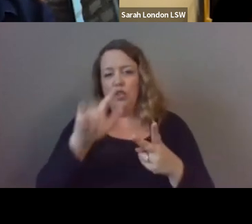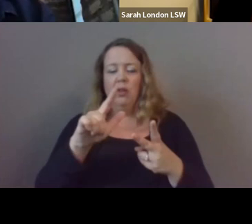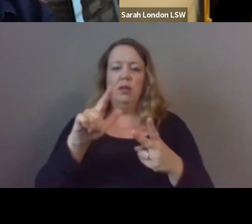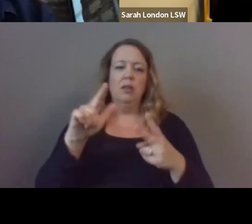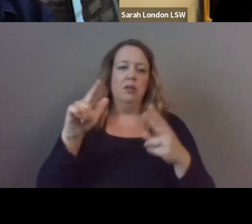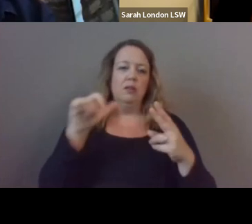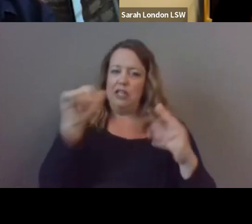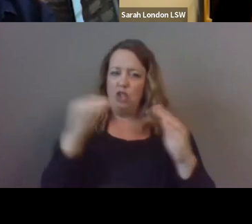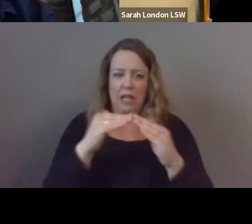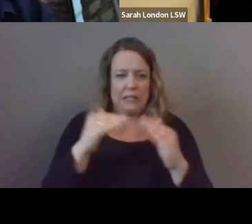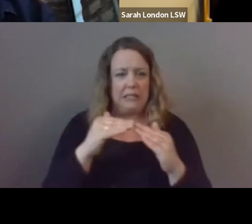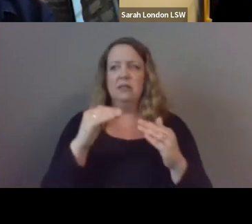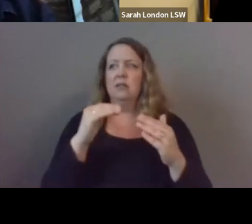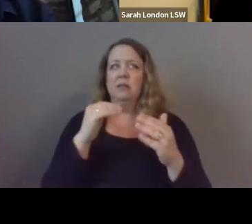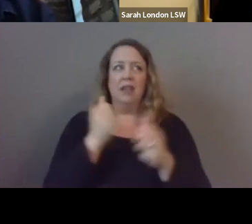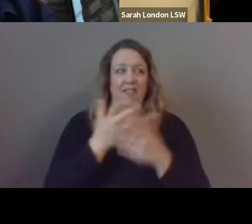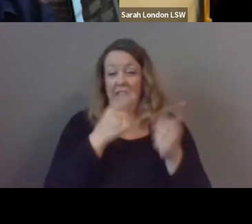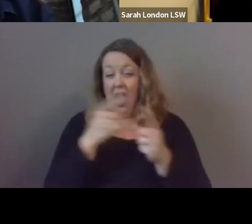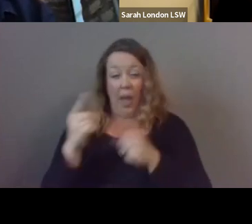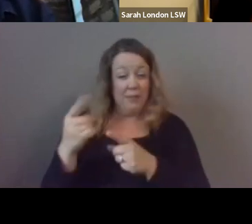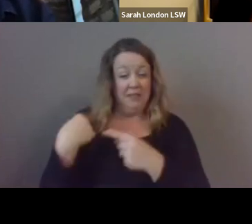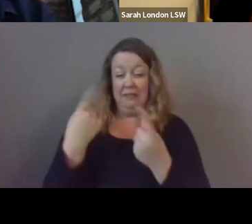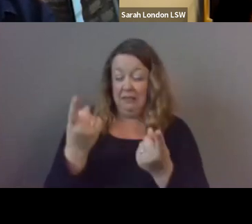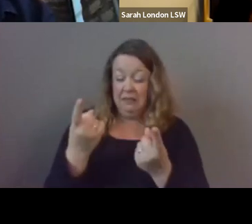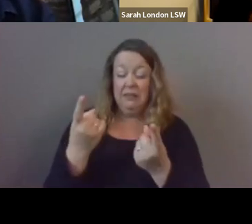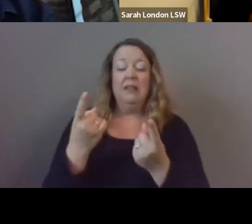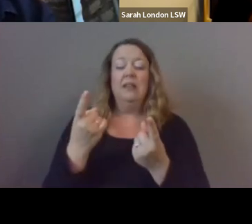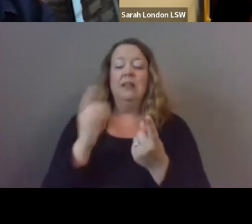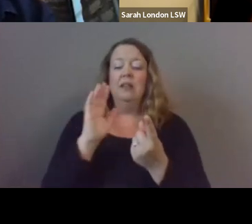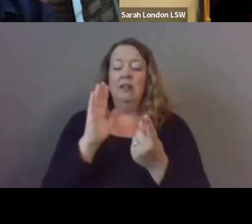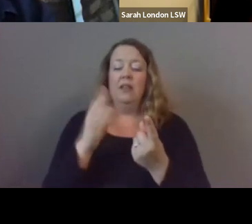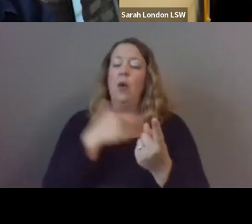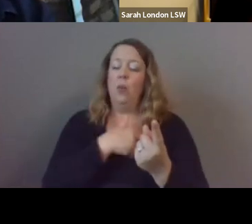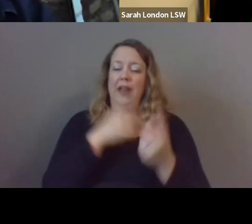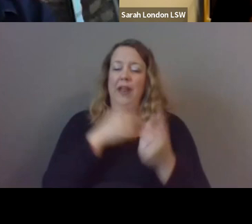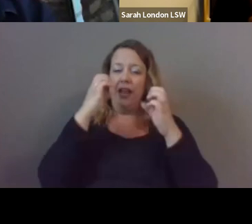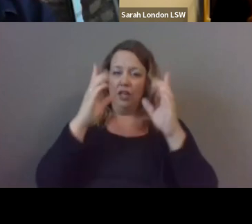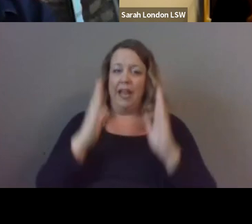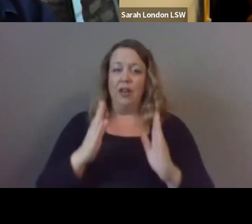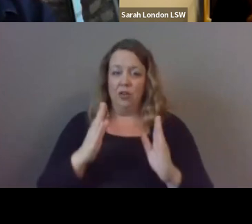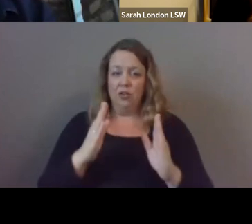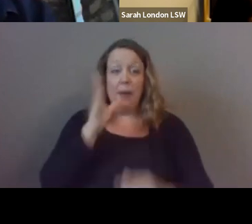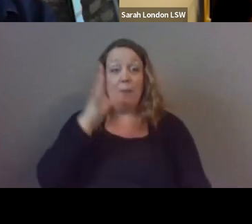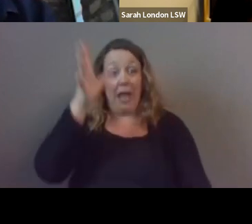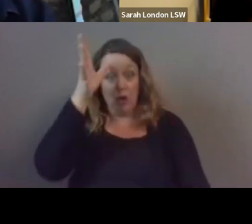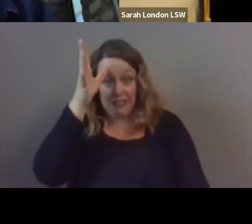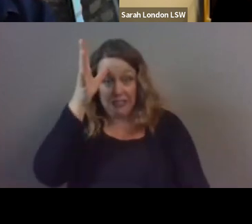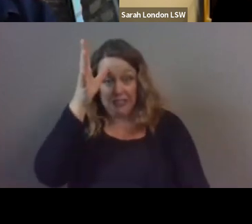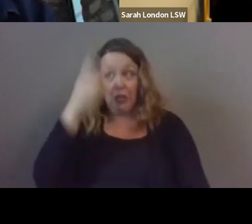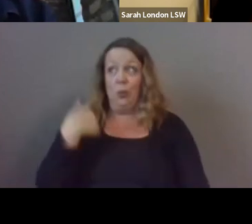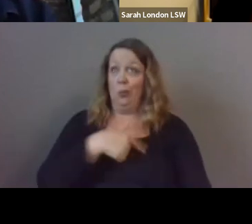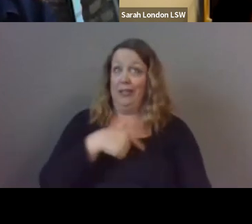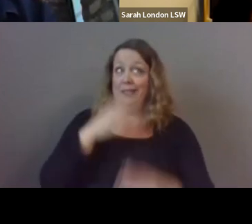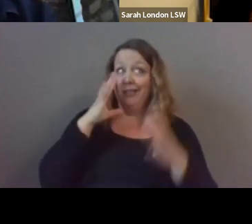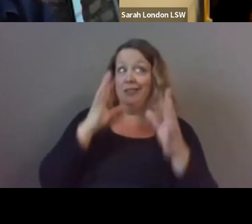of these things that have occurred over the last several years is that we as educators we as parents we as decision makers